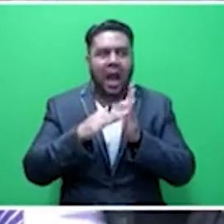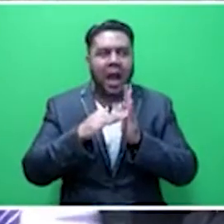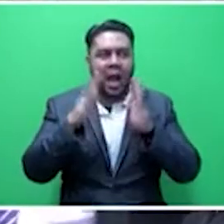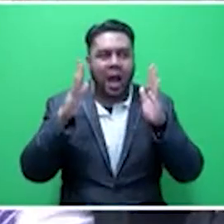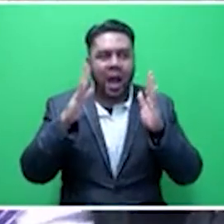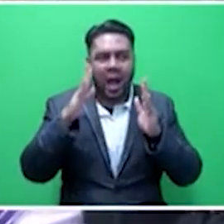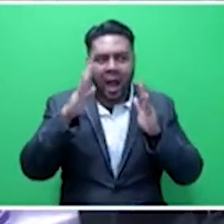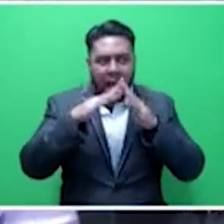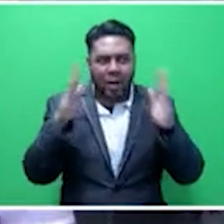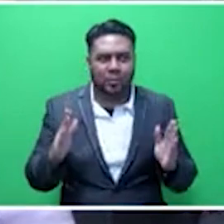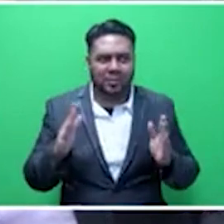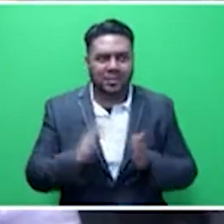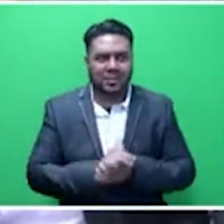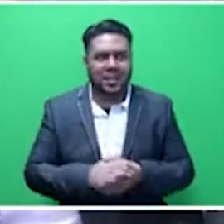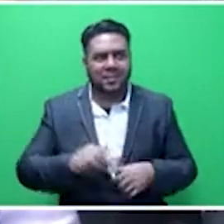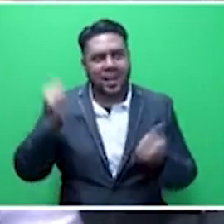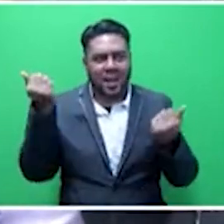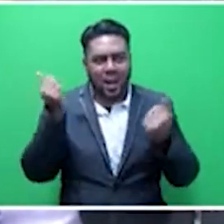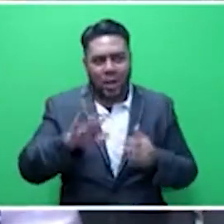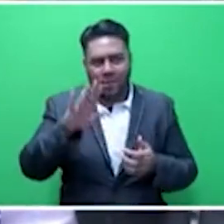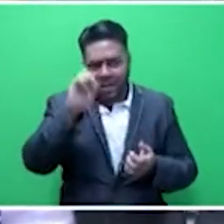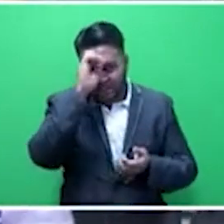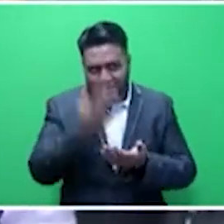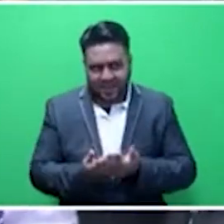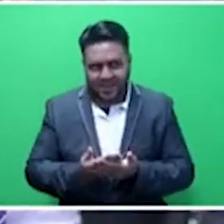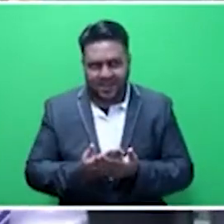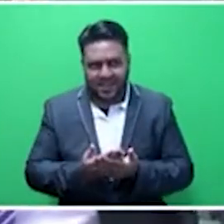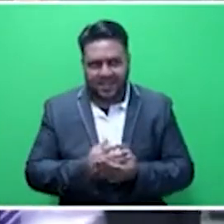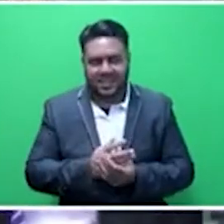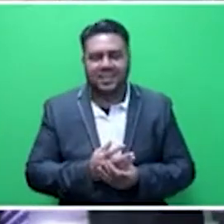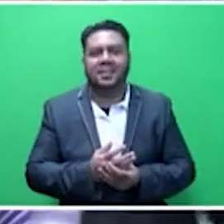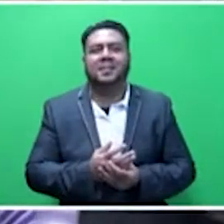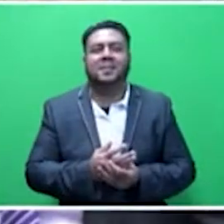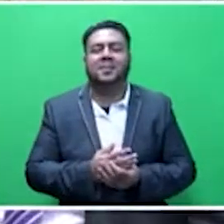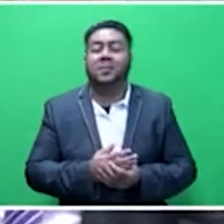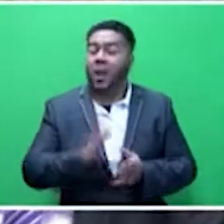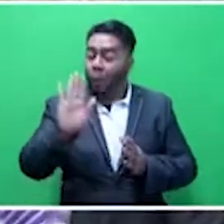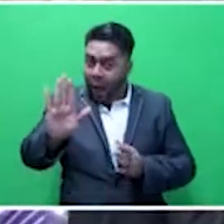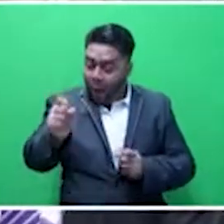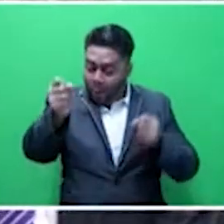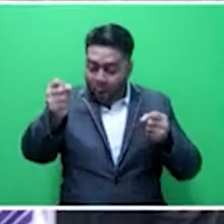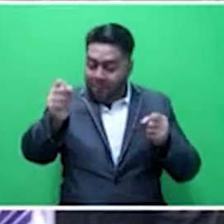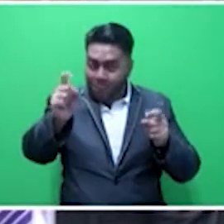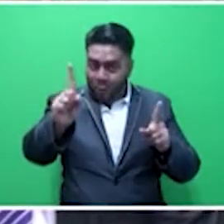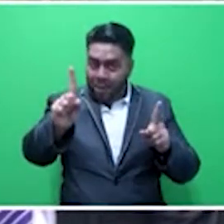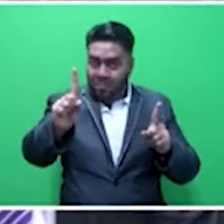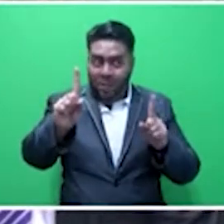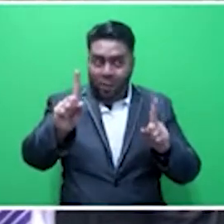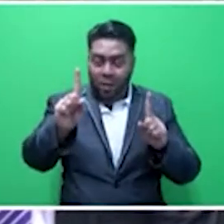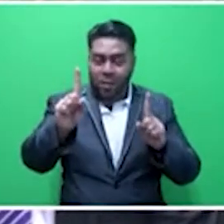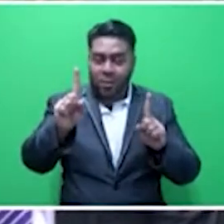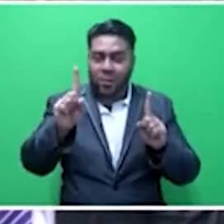experience. Now, now, Honourable… Honourable